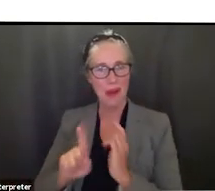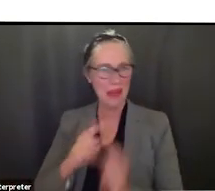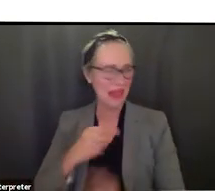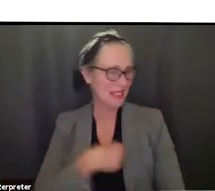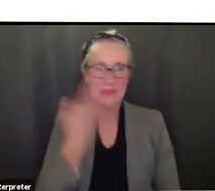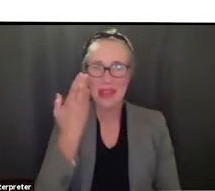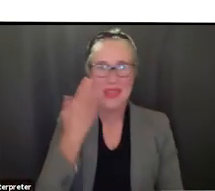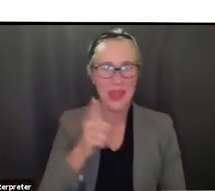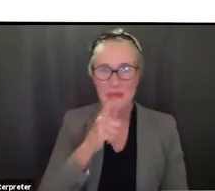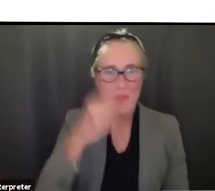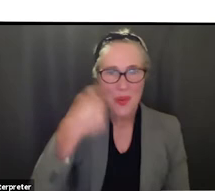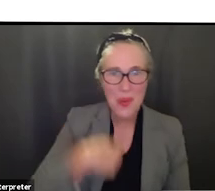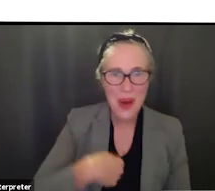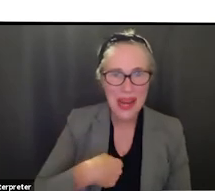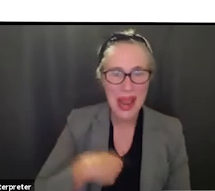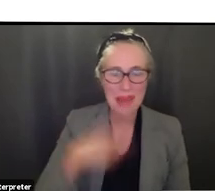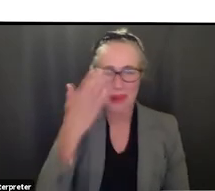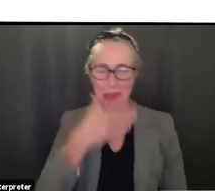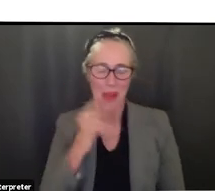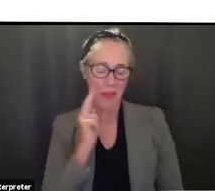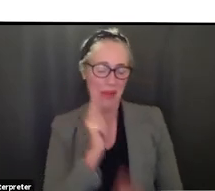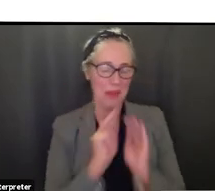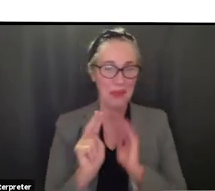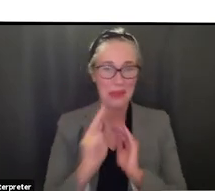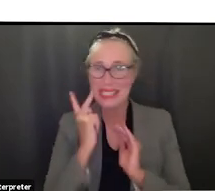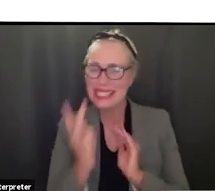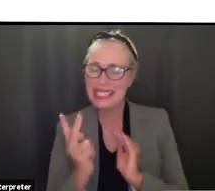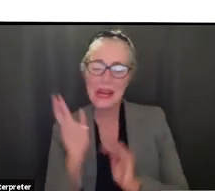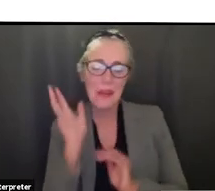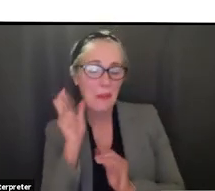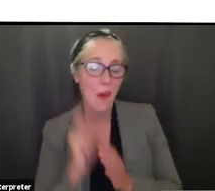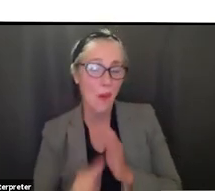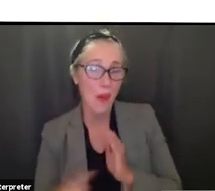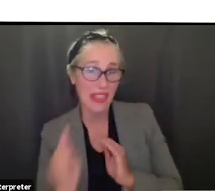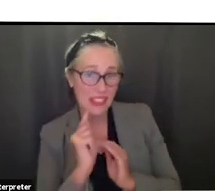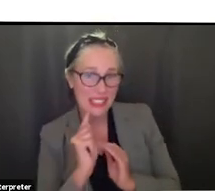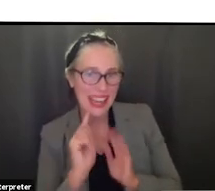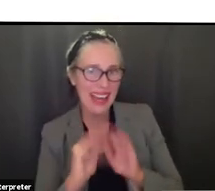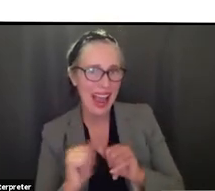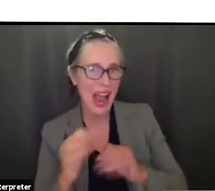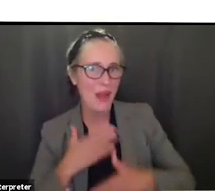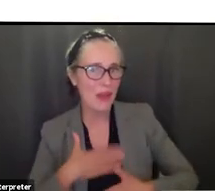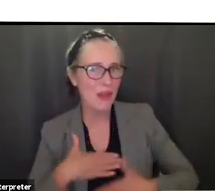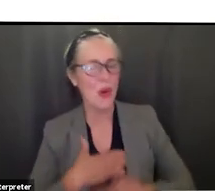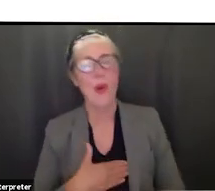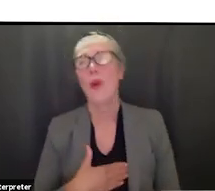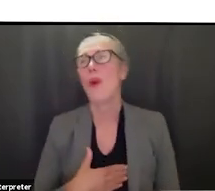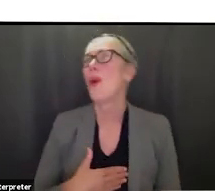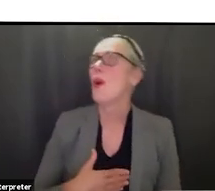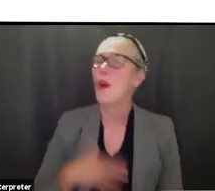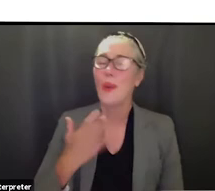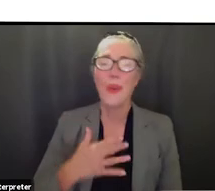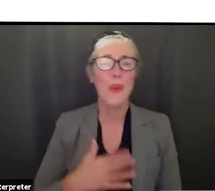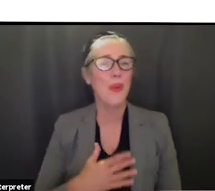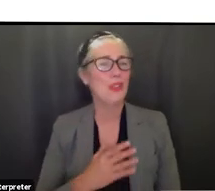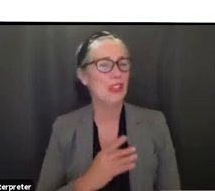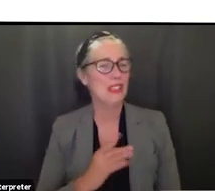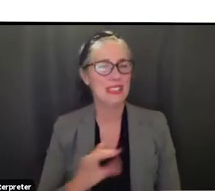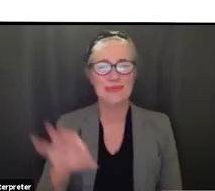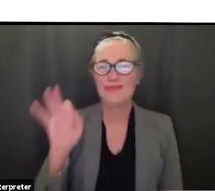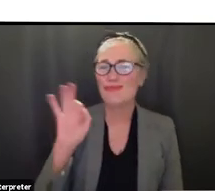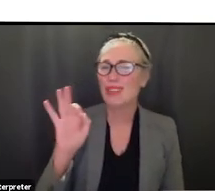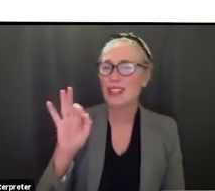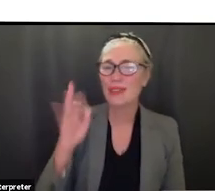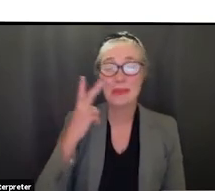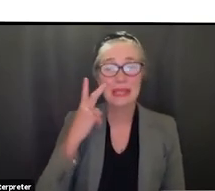that i'm looking to see what they are saying and how they're enjoying it has just been incredible to see the learning that is happening